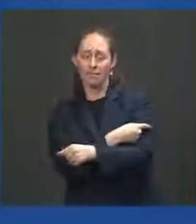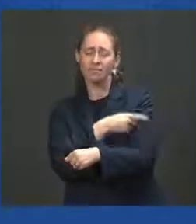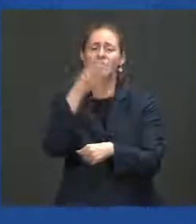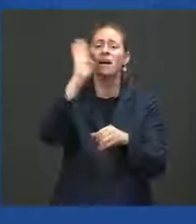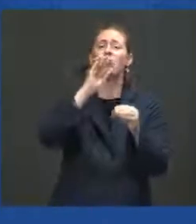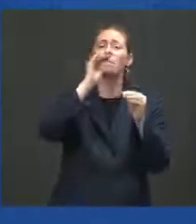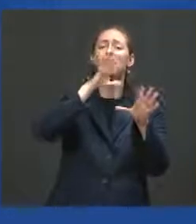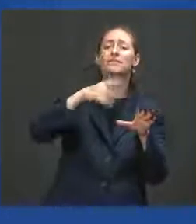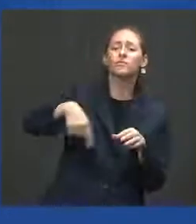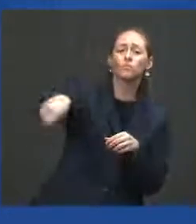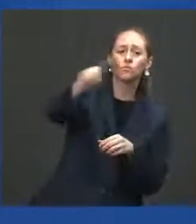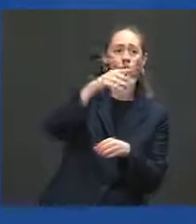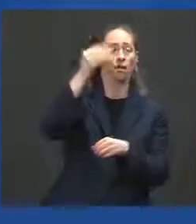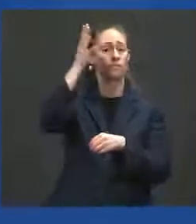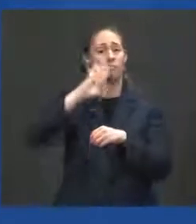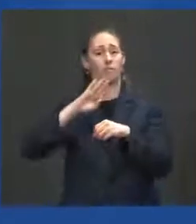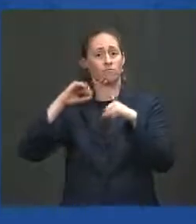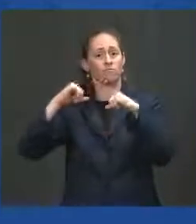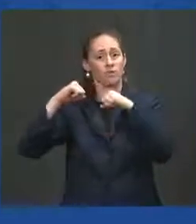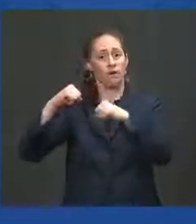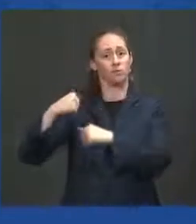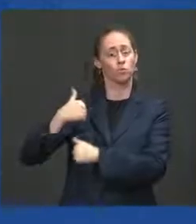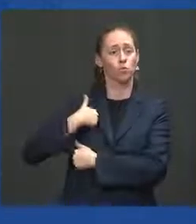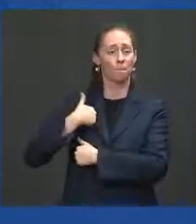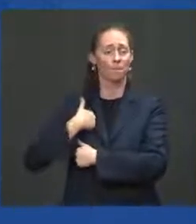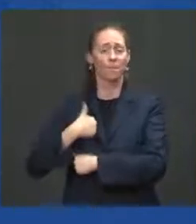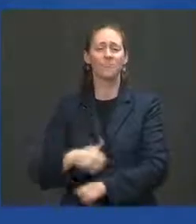protect our troops. Thank you. Thank you.